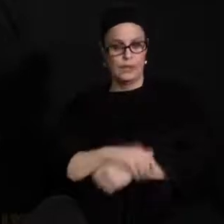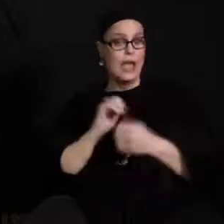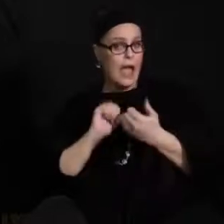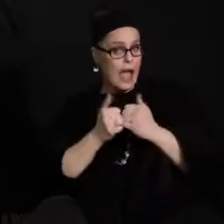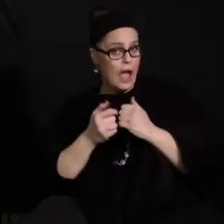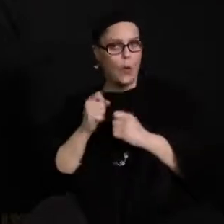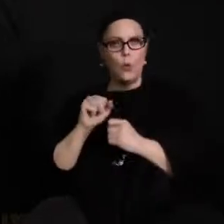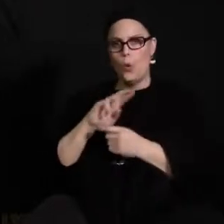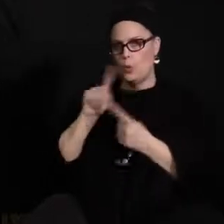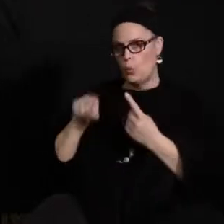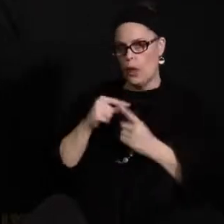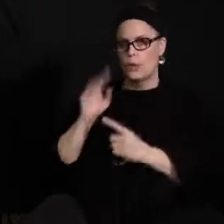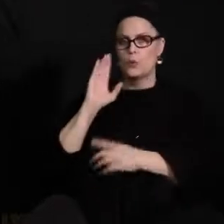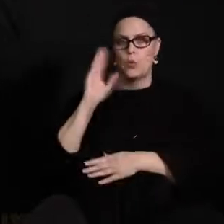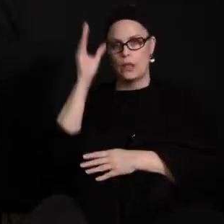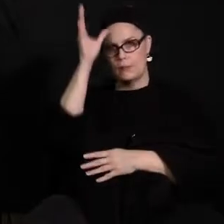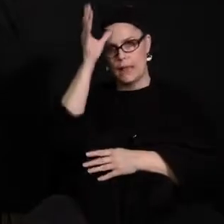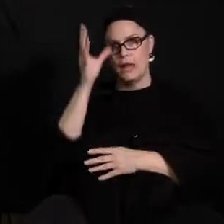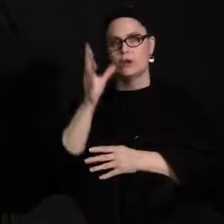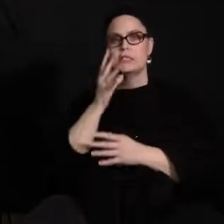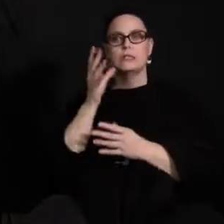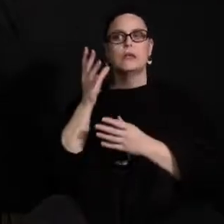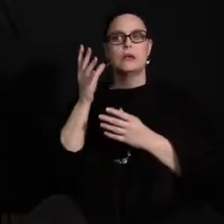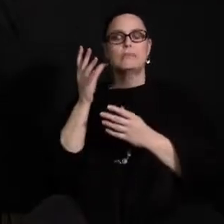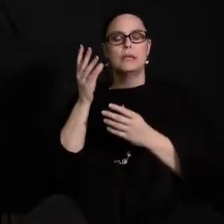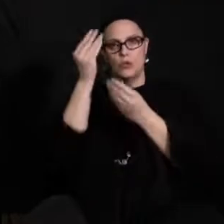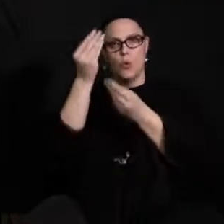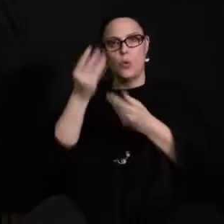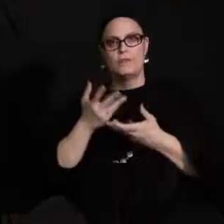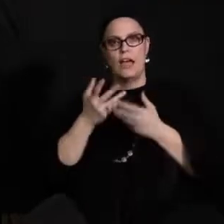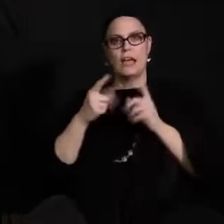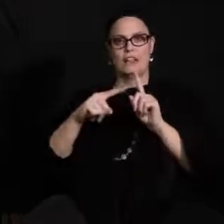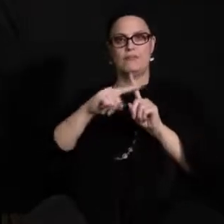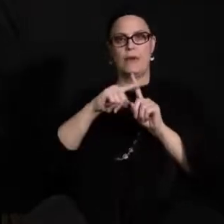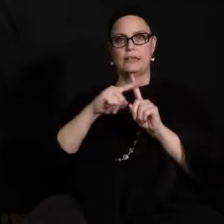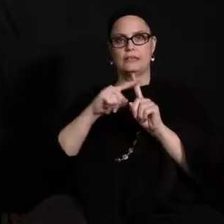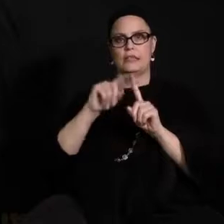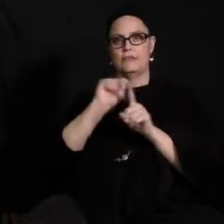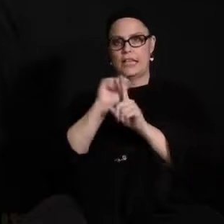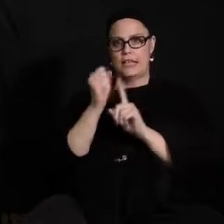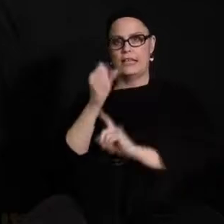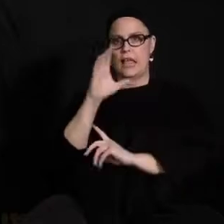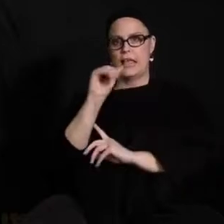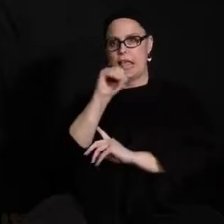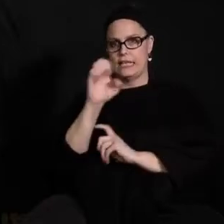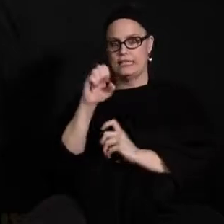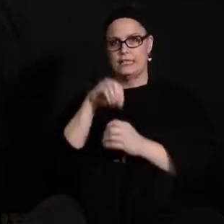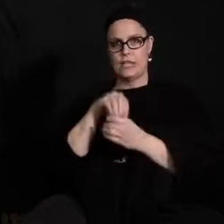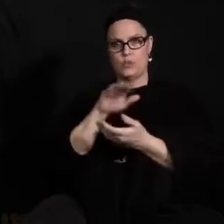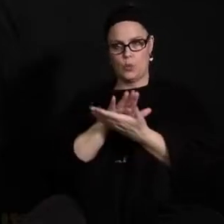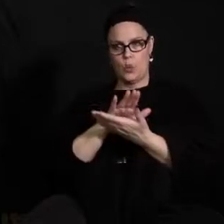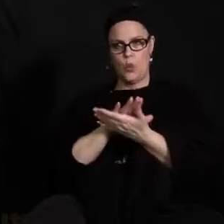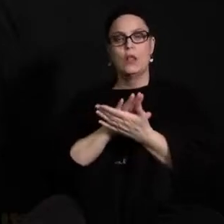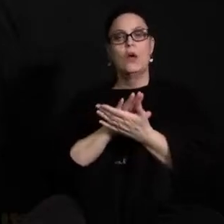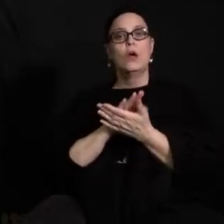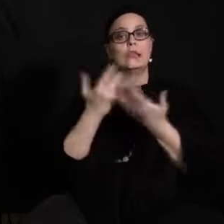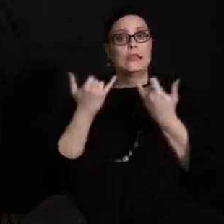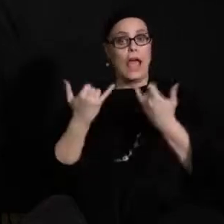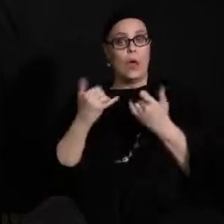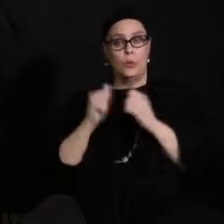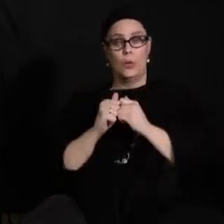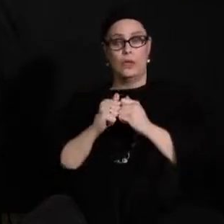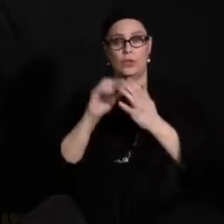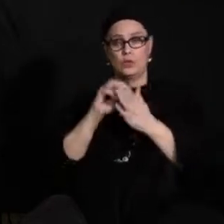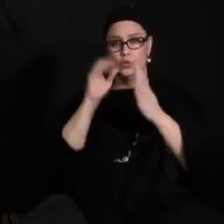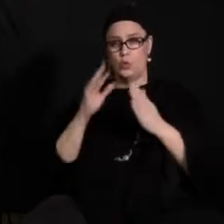or when will parents be notified of positive cases in their schools with secondary students coming into a lot more, coming